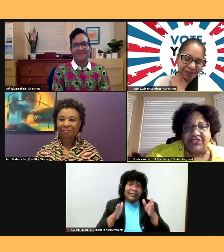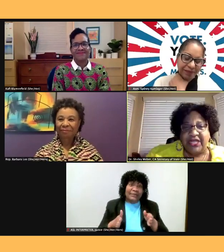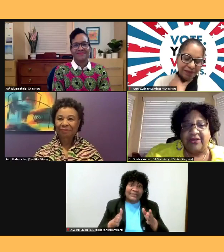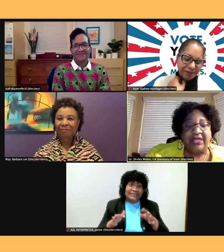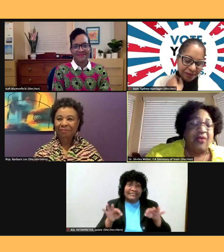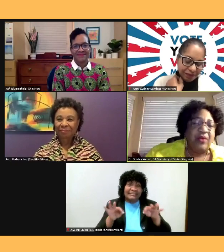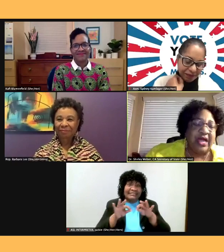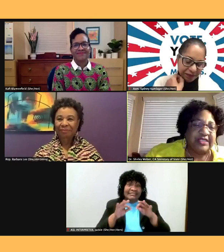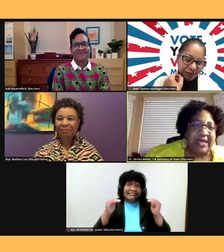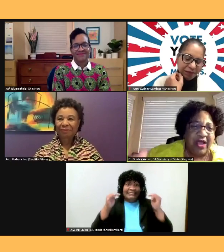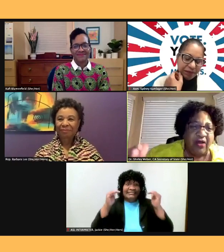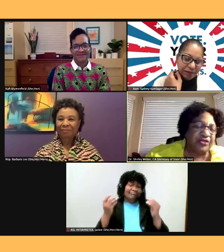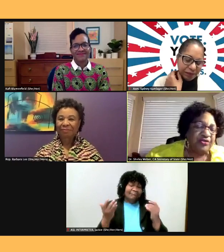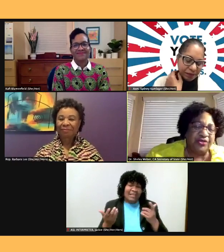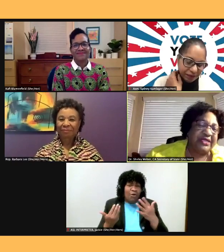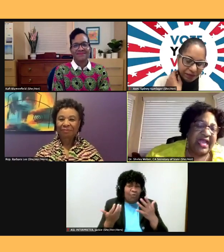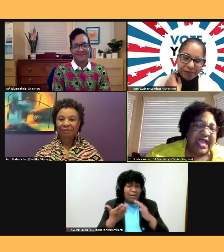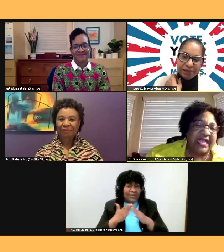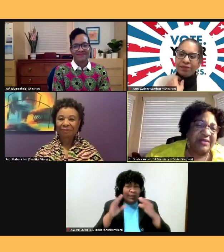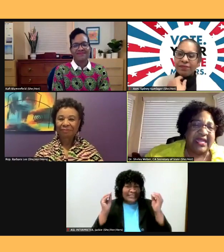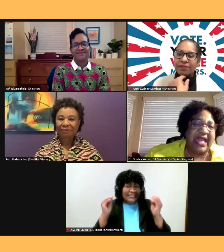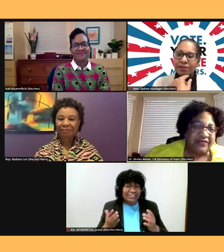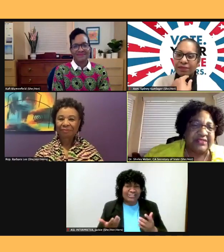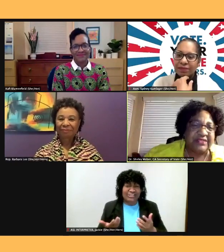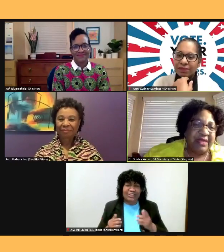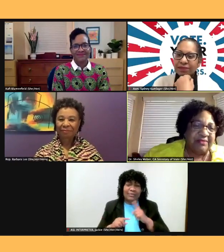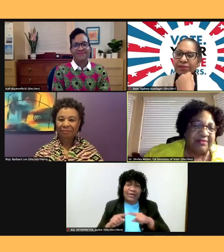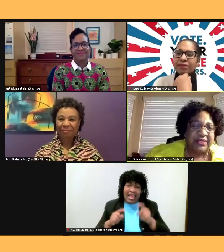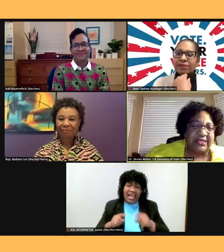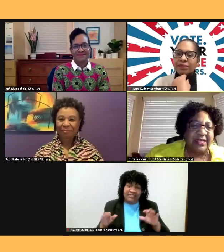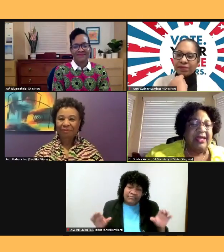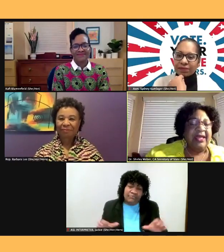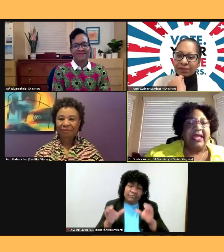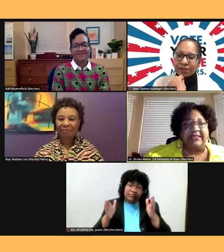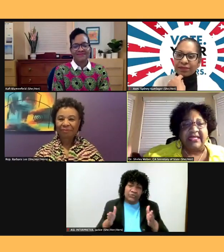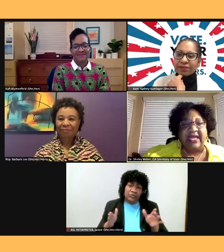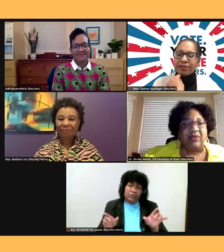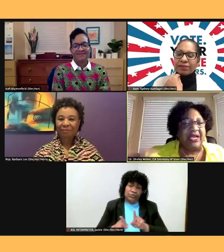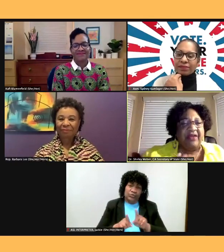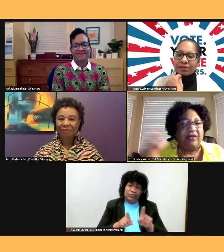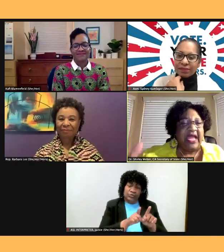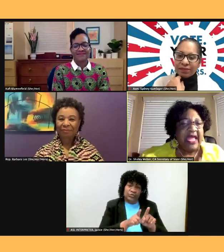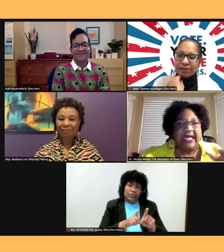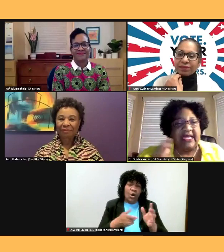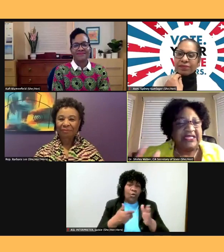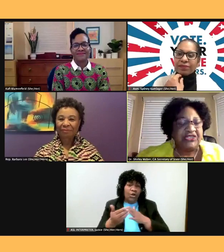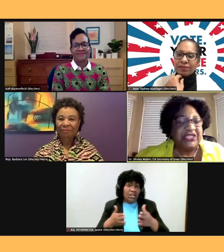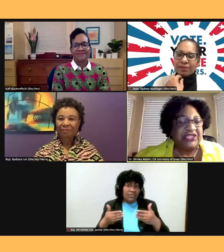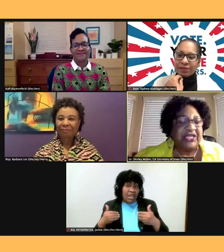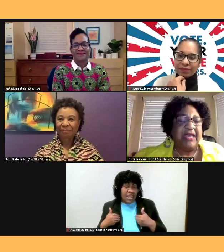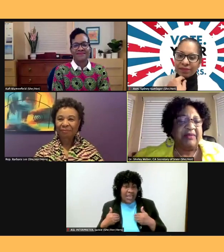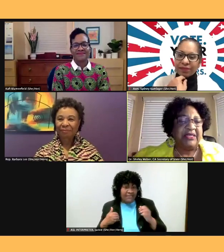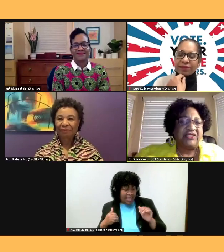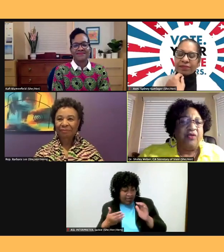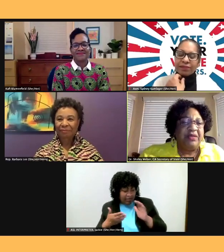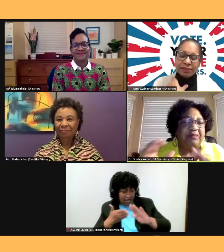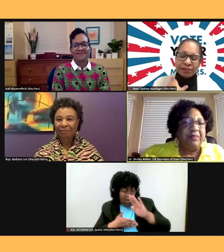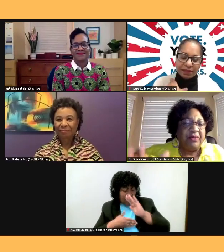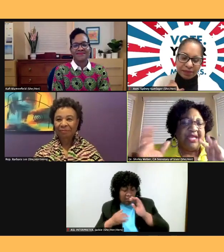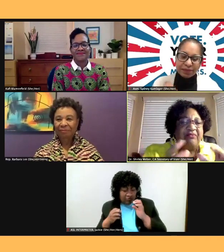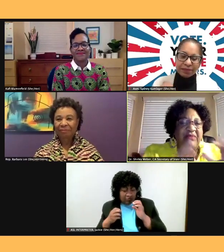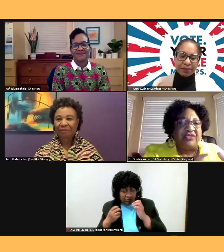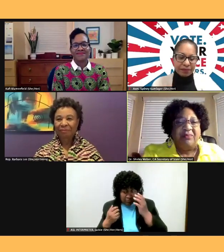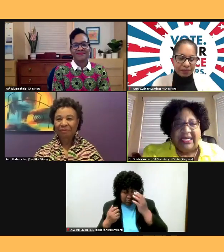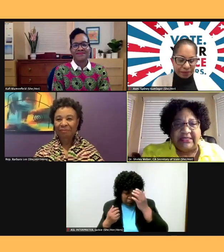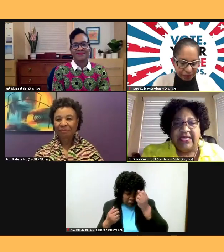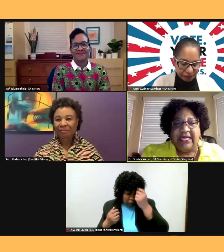was, but I also knew that I had to be an activist in my community and take whatever I had, the education I had, because so many people gave me so much